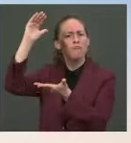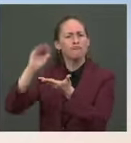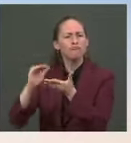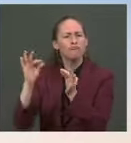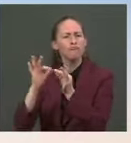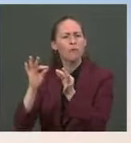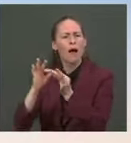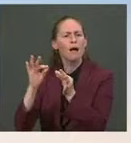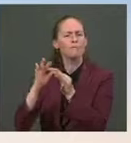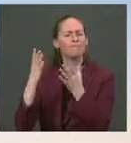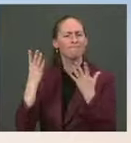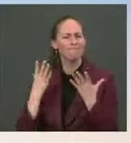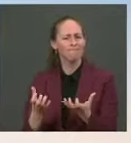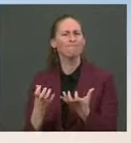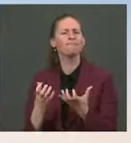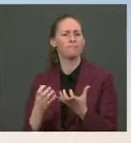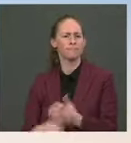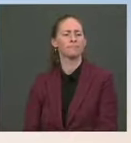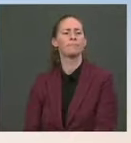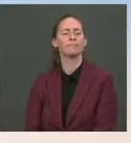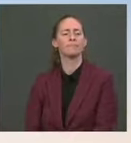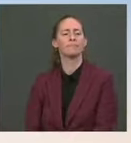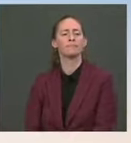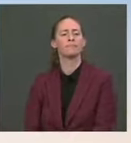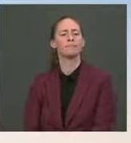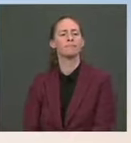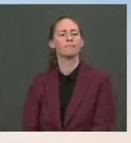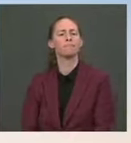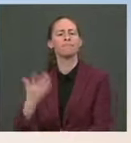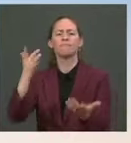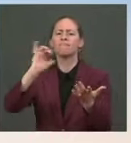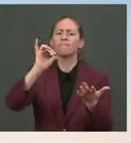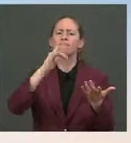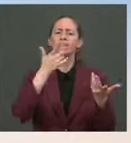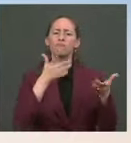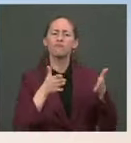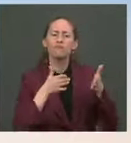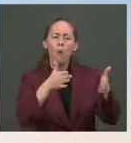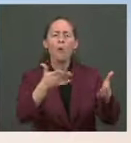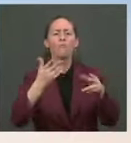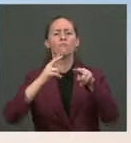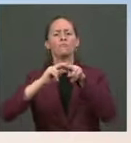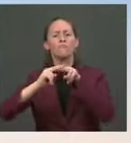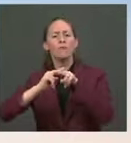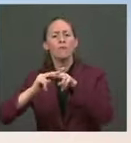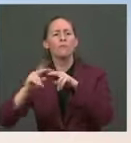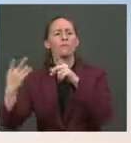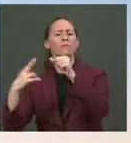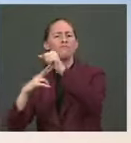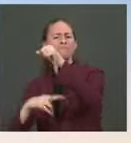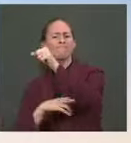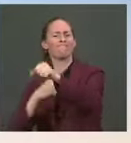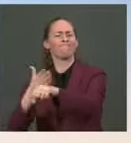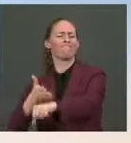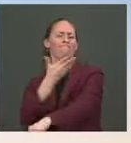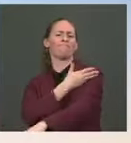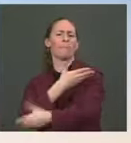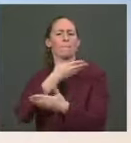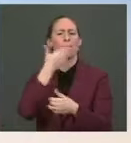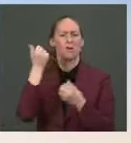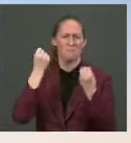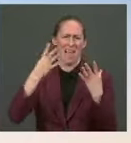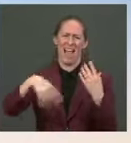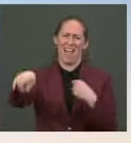people. And also making sure our roads and our rails and our bridges are rebuilt, also very popular, as is addressing the climate